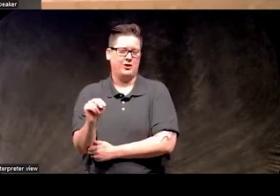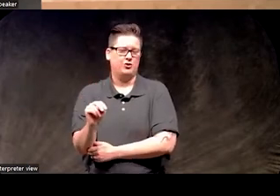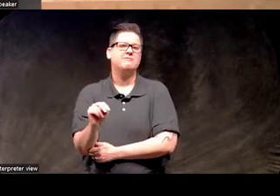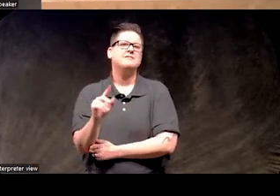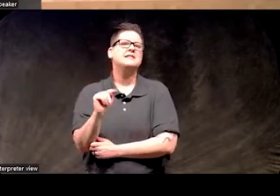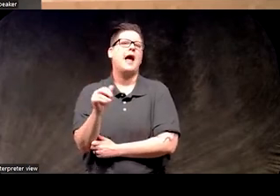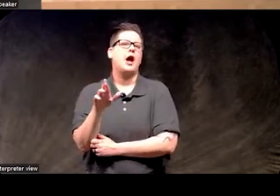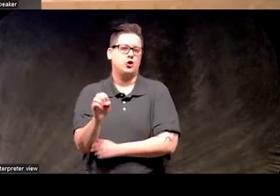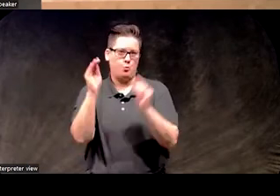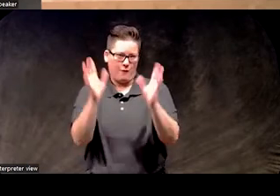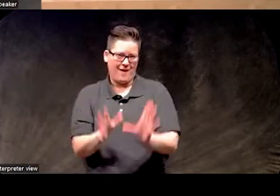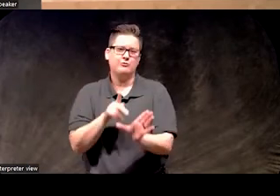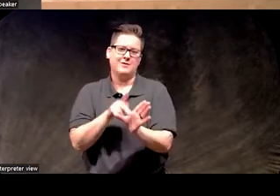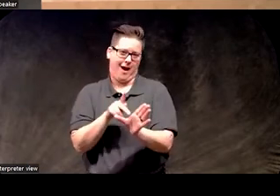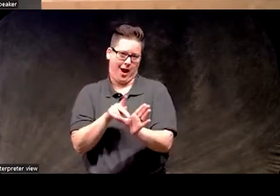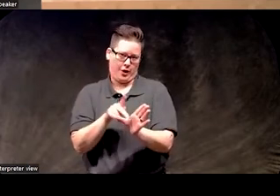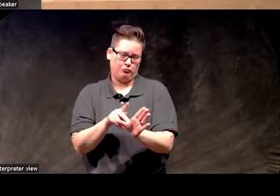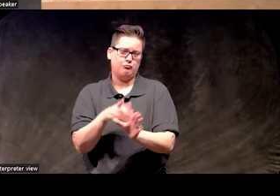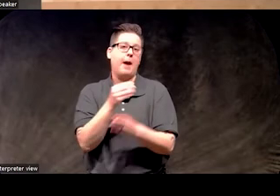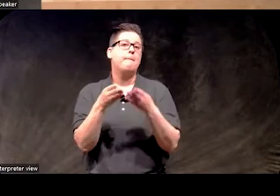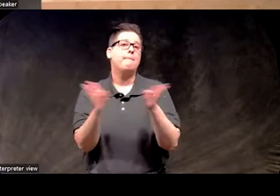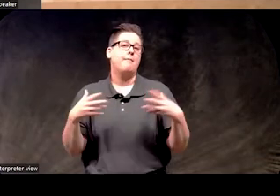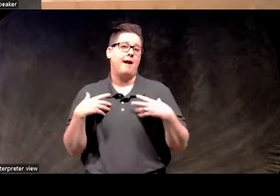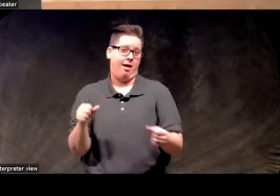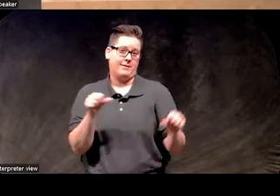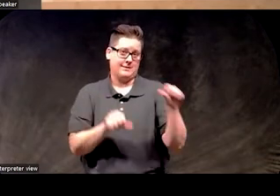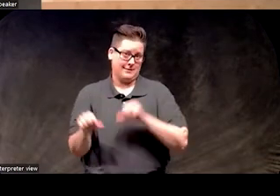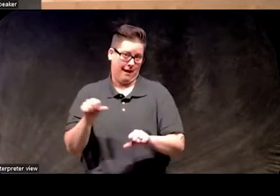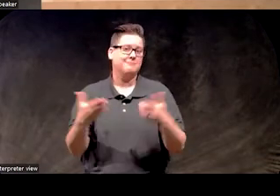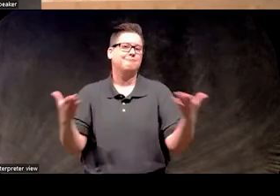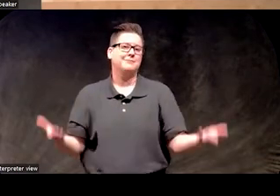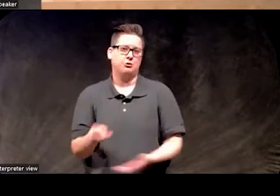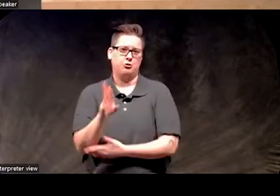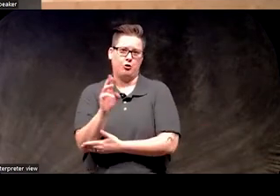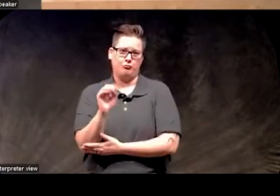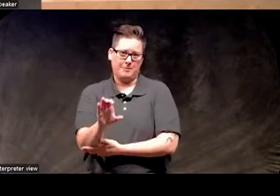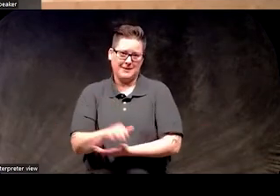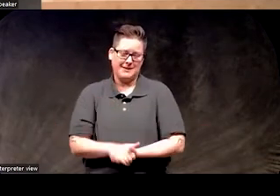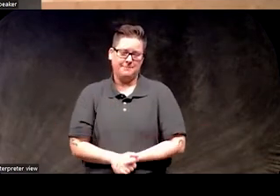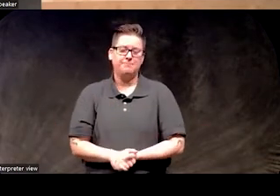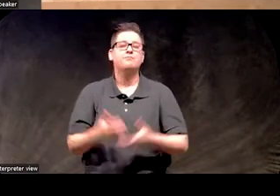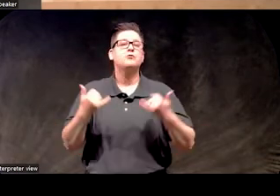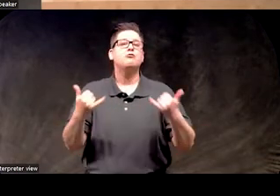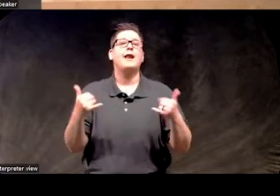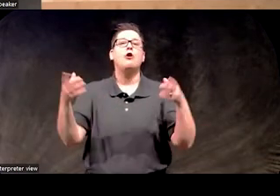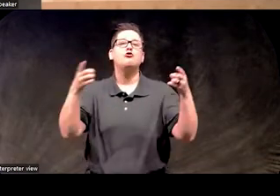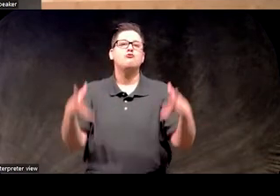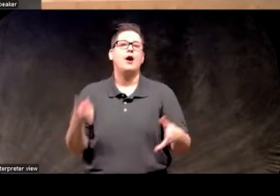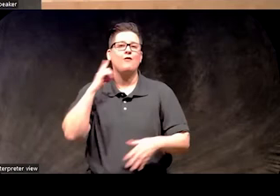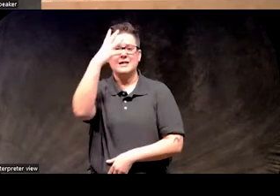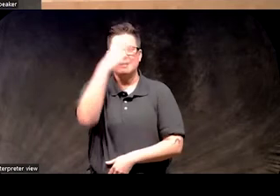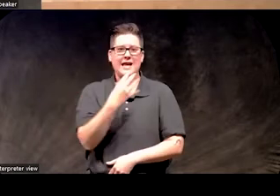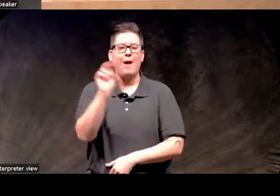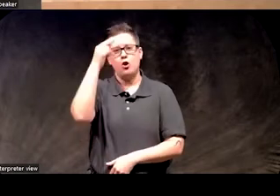professor of psychiatry and public health sciences at URMC. He is currently the director of the